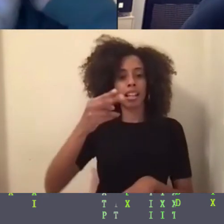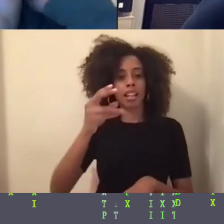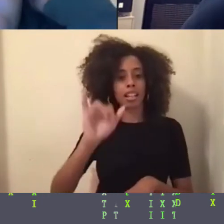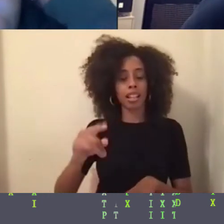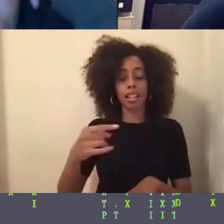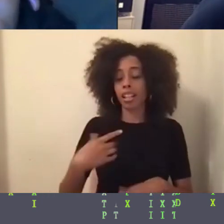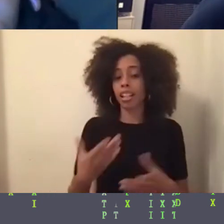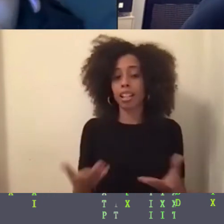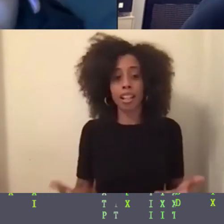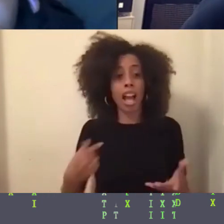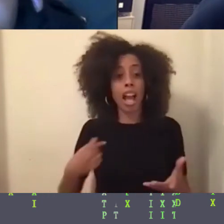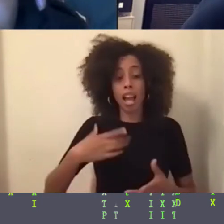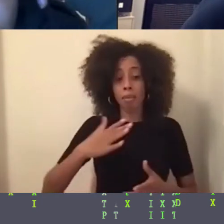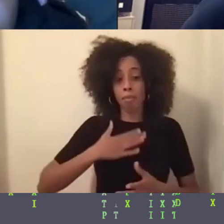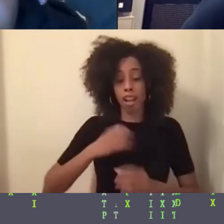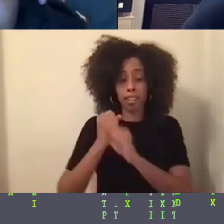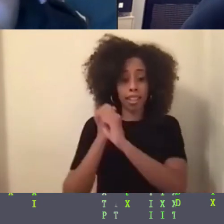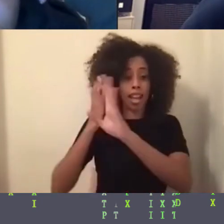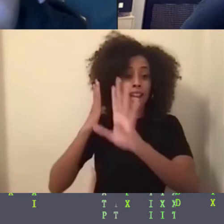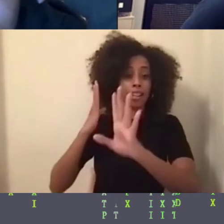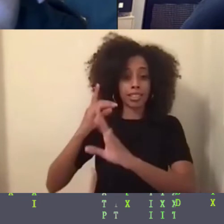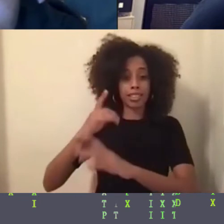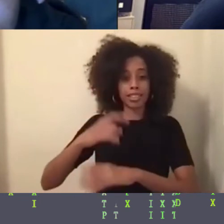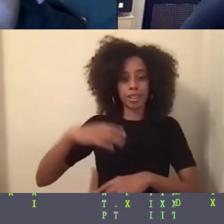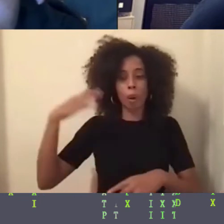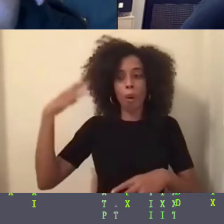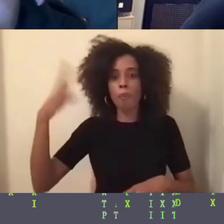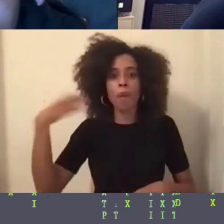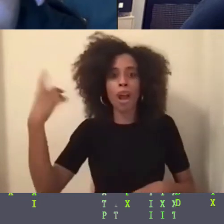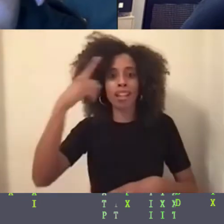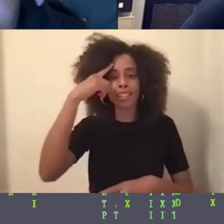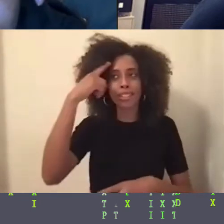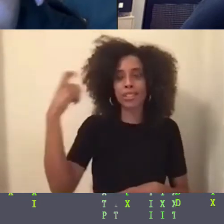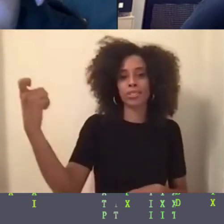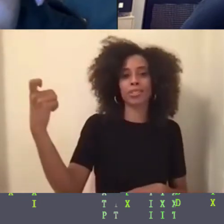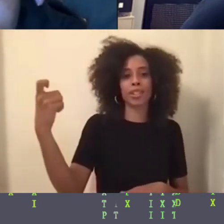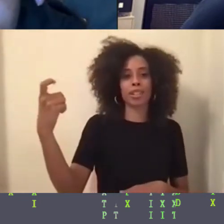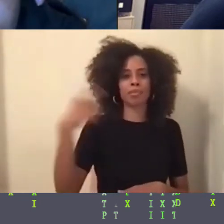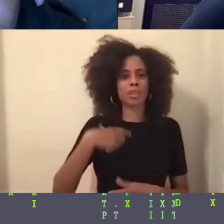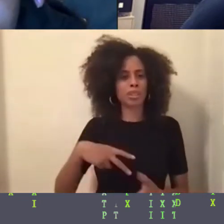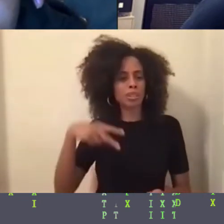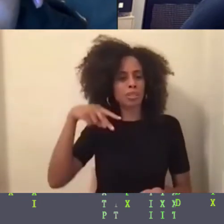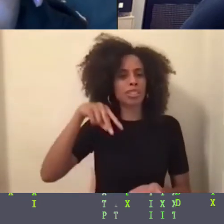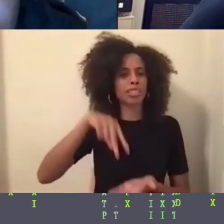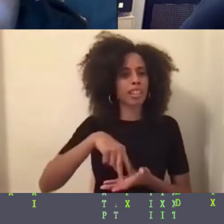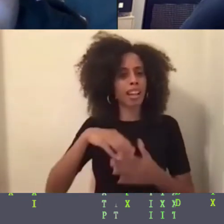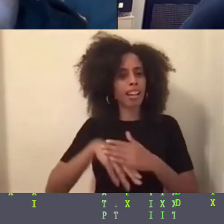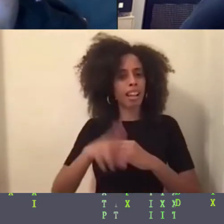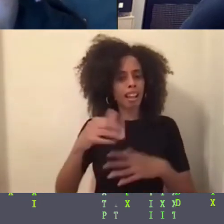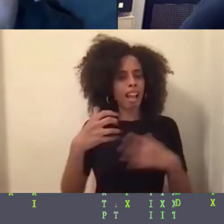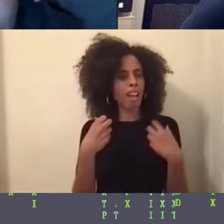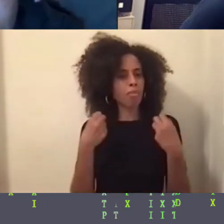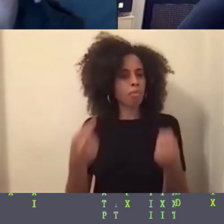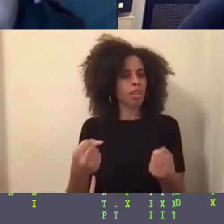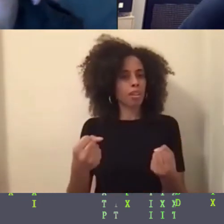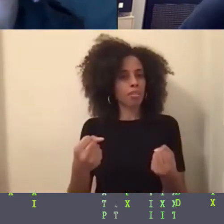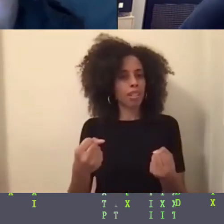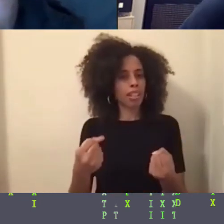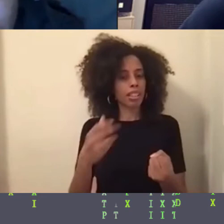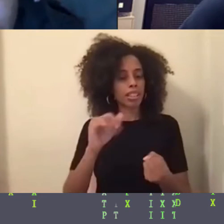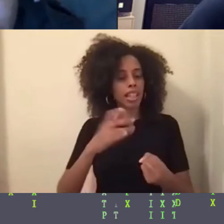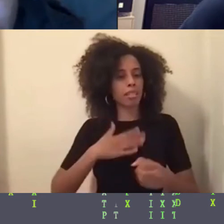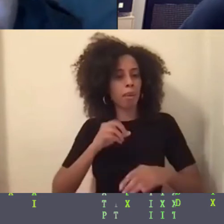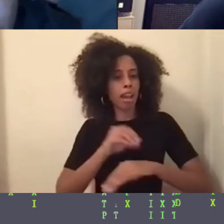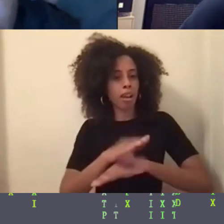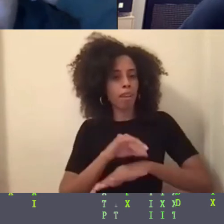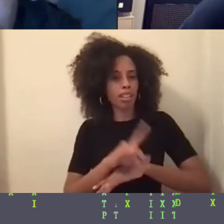be who you are and despite the space and to stand in that bravery at all times. that's just kind of my advice is to stand in that bravery because you have nothing to lose and this